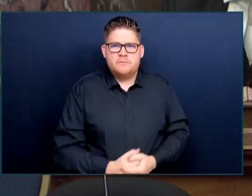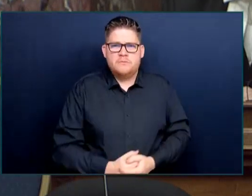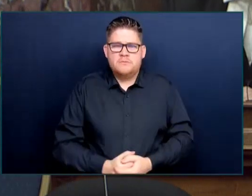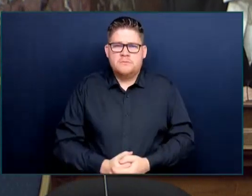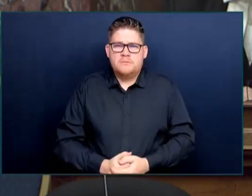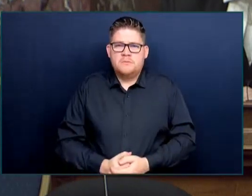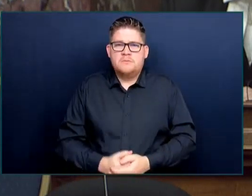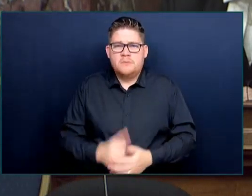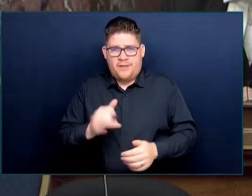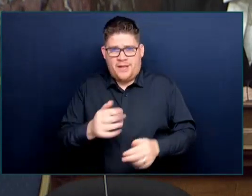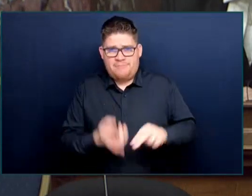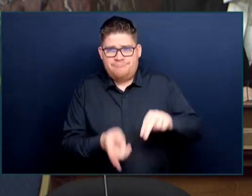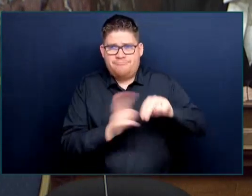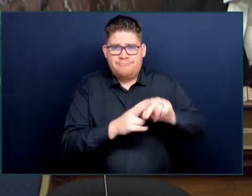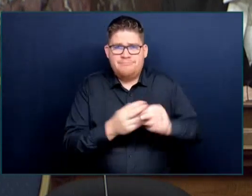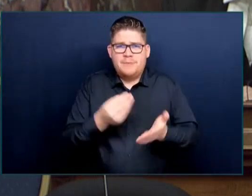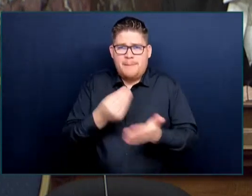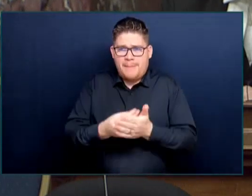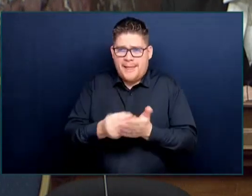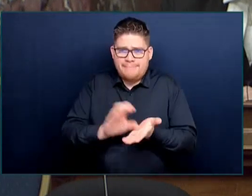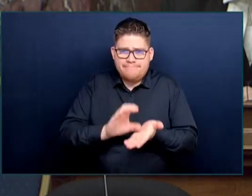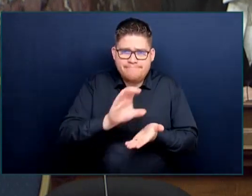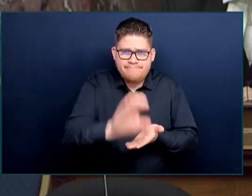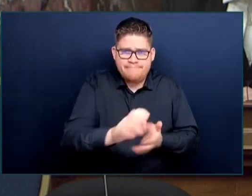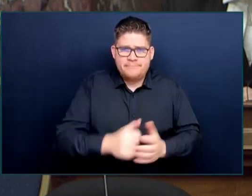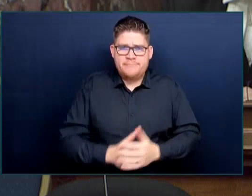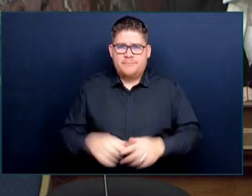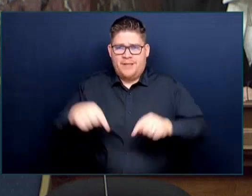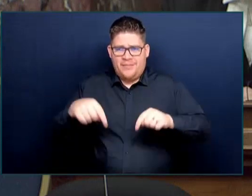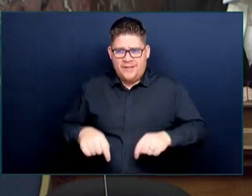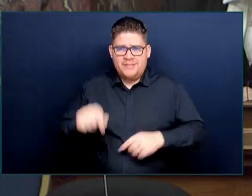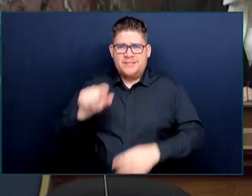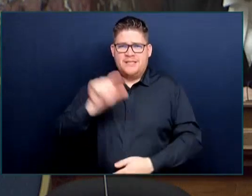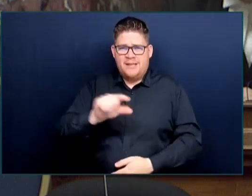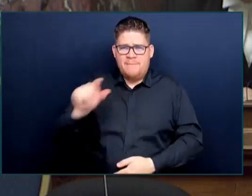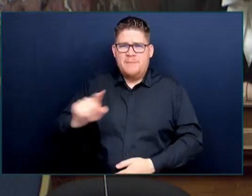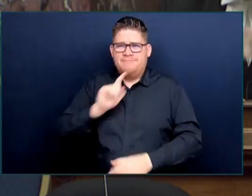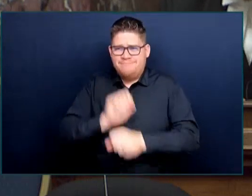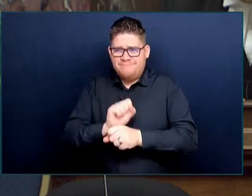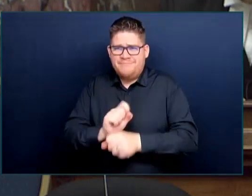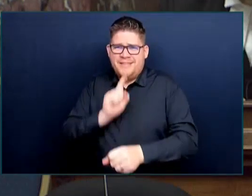a government that's committed to taking action to make sure that our communities are safe. Thank you, Mr. Speaker.